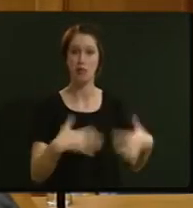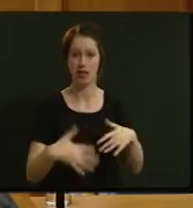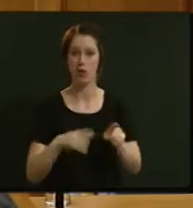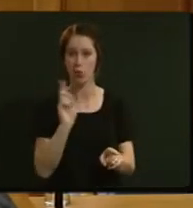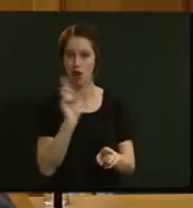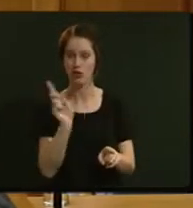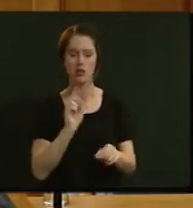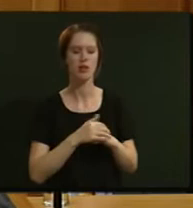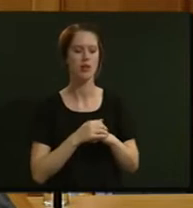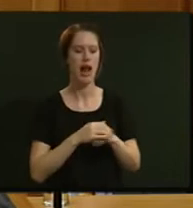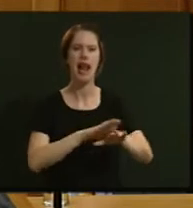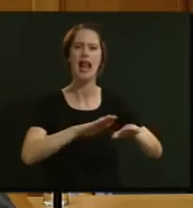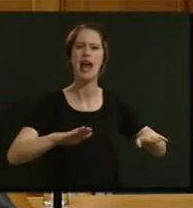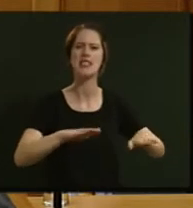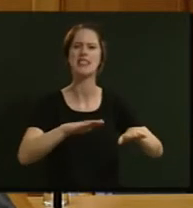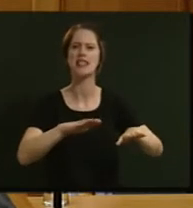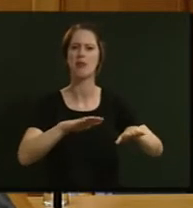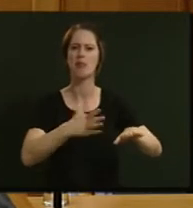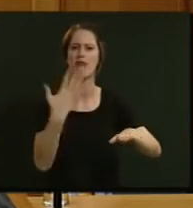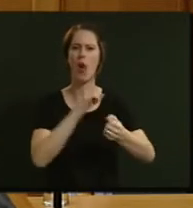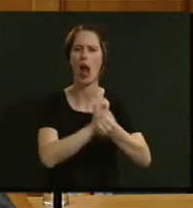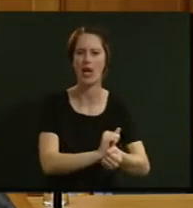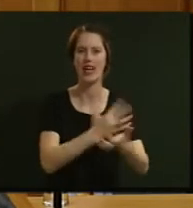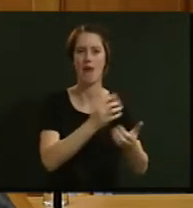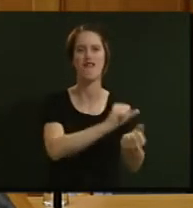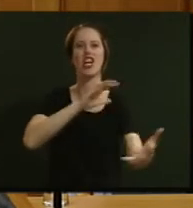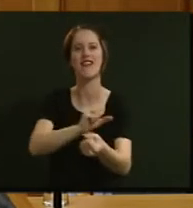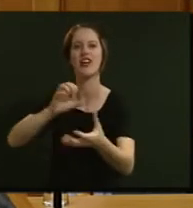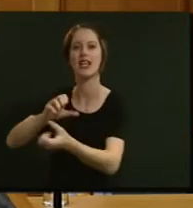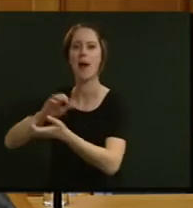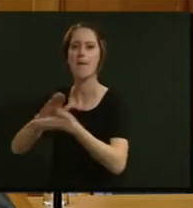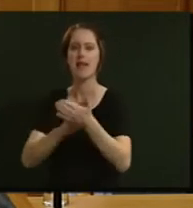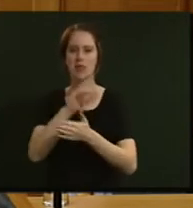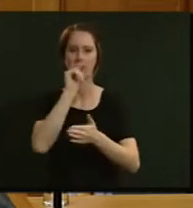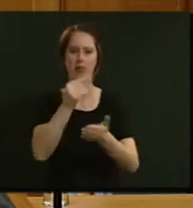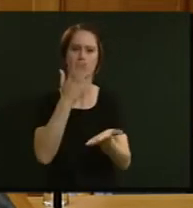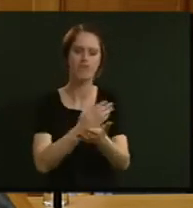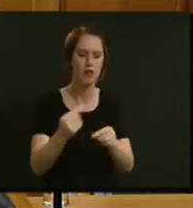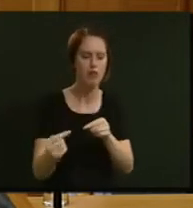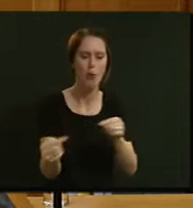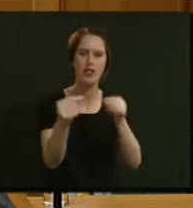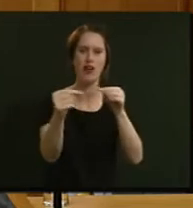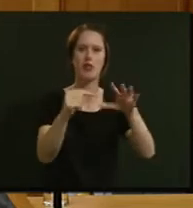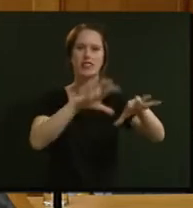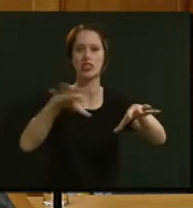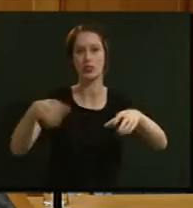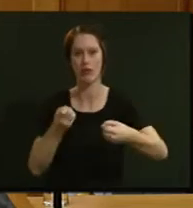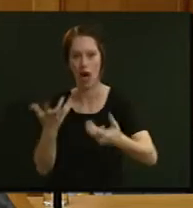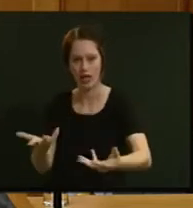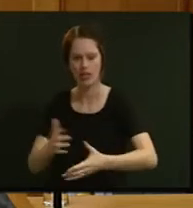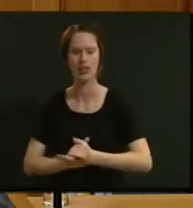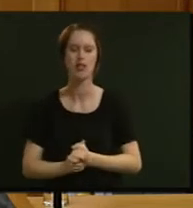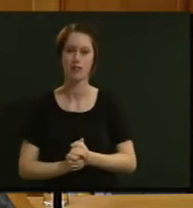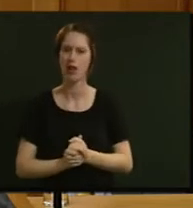free up land supply and creating genuine competition in the provision of sections. And I note Mr Speaker,